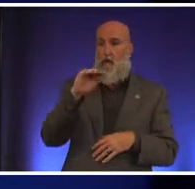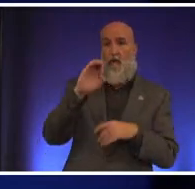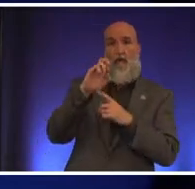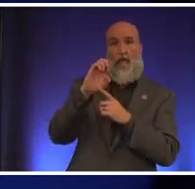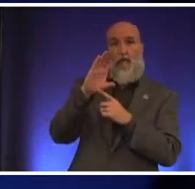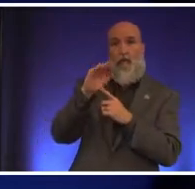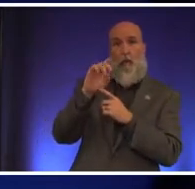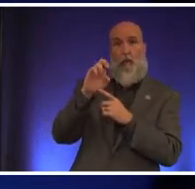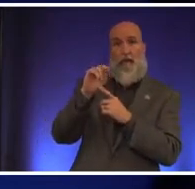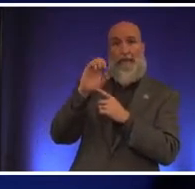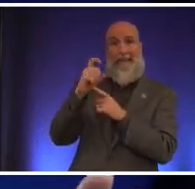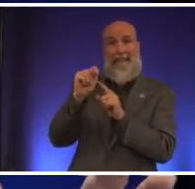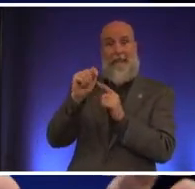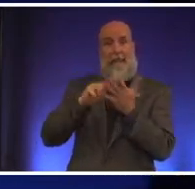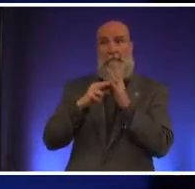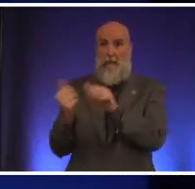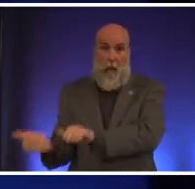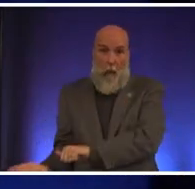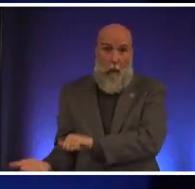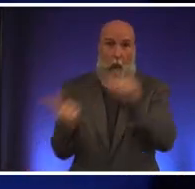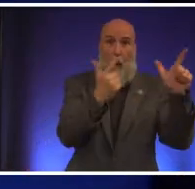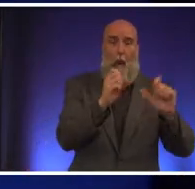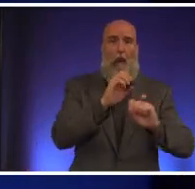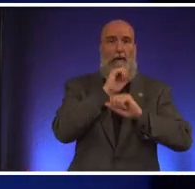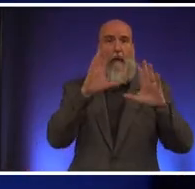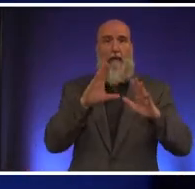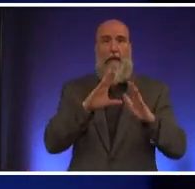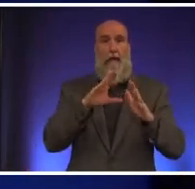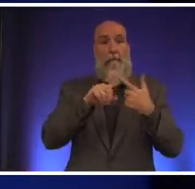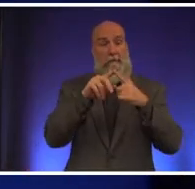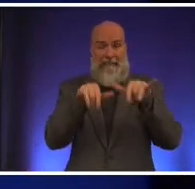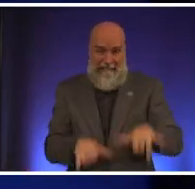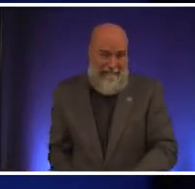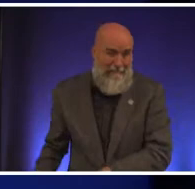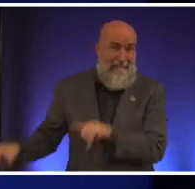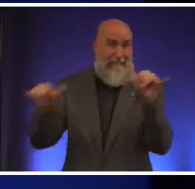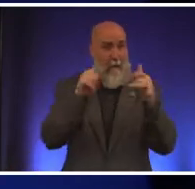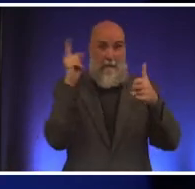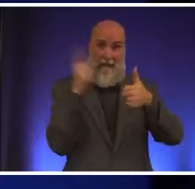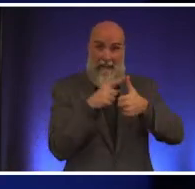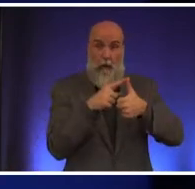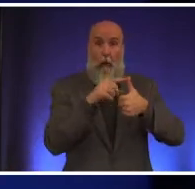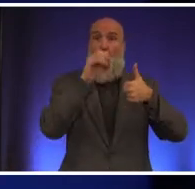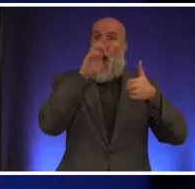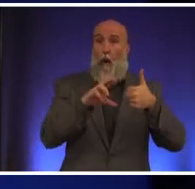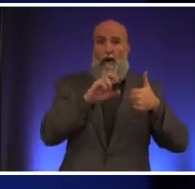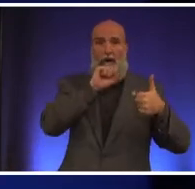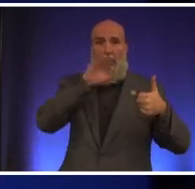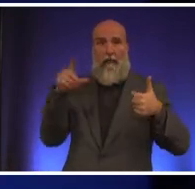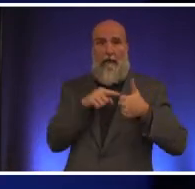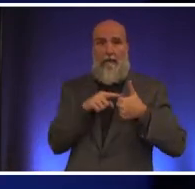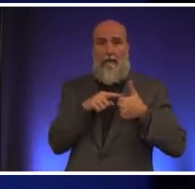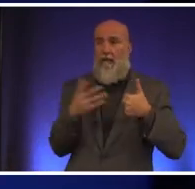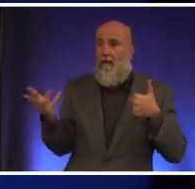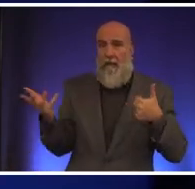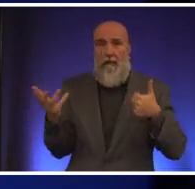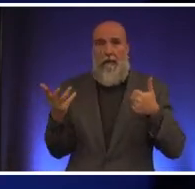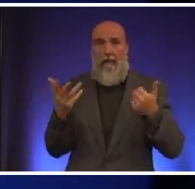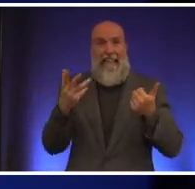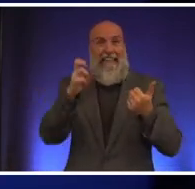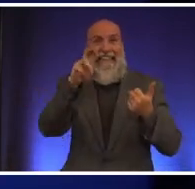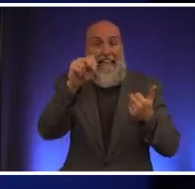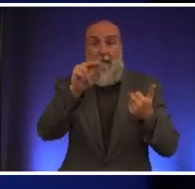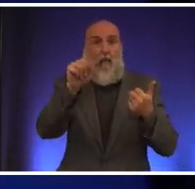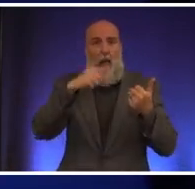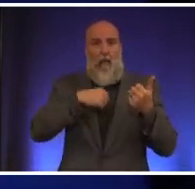you had to do it all across the city this way and or you ended up with nothing even to the point of